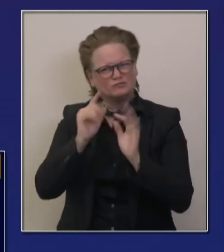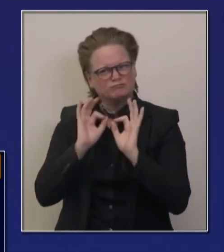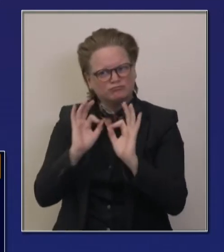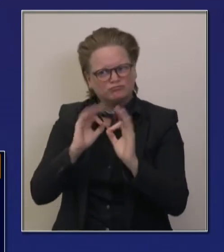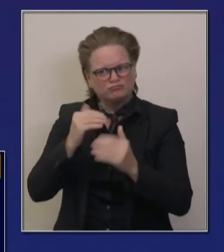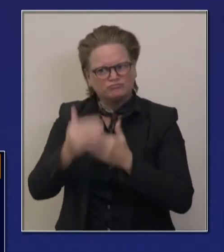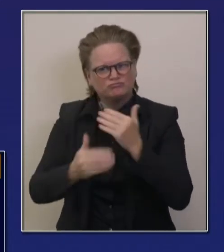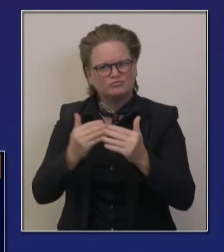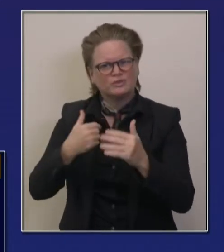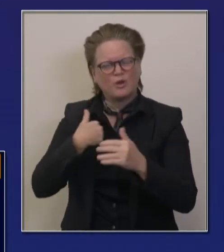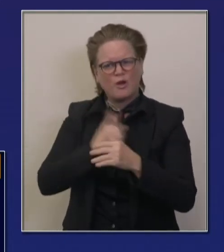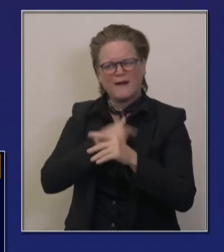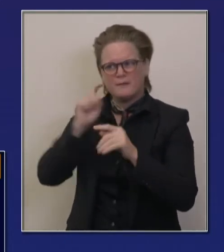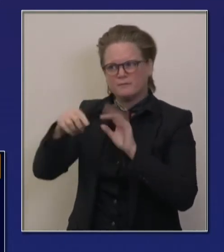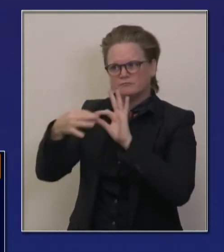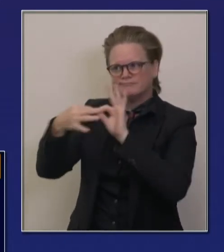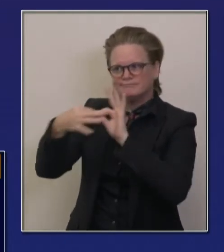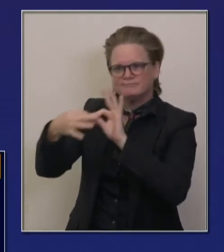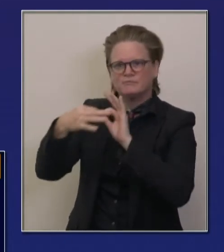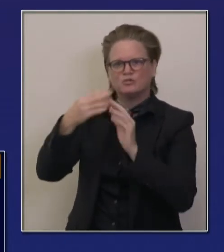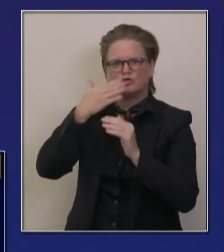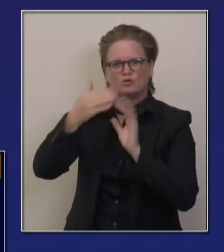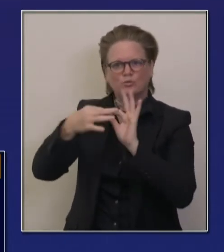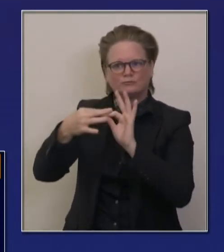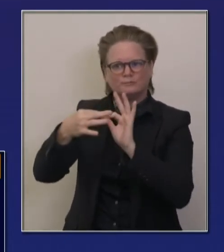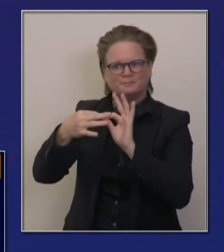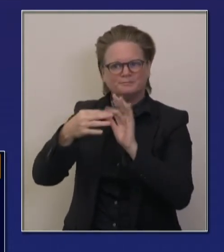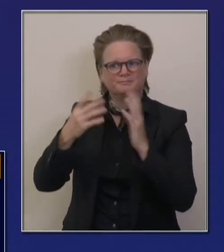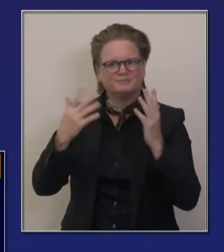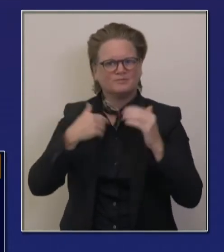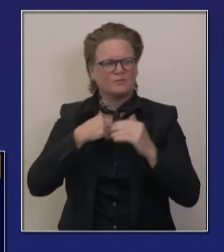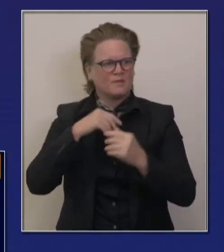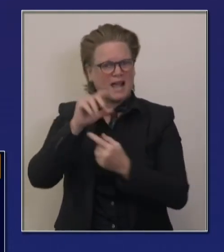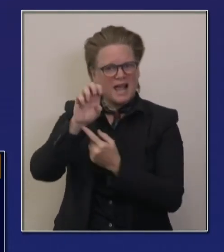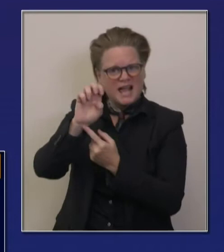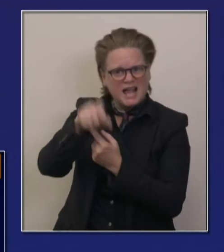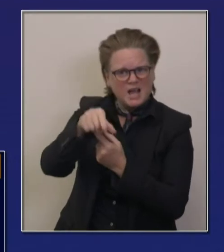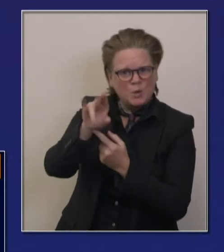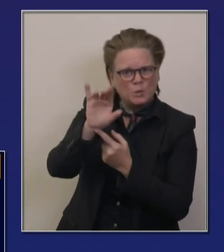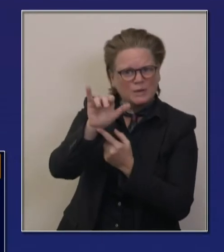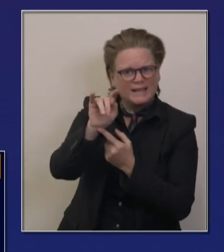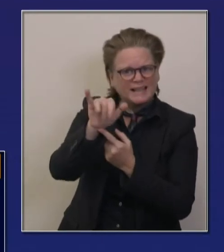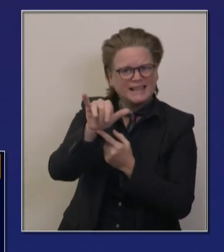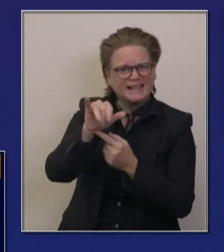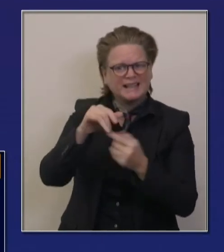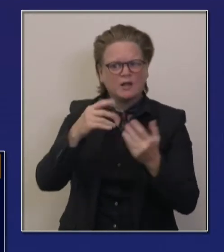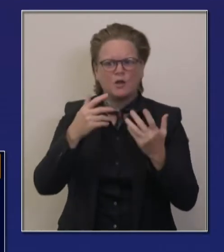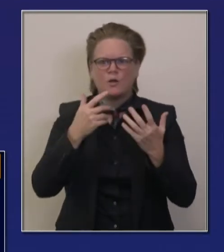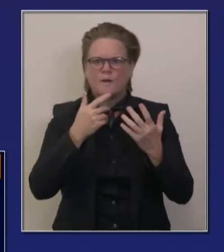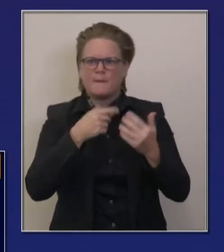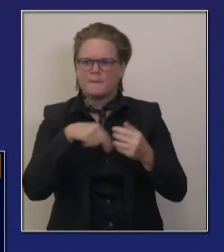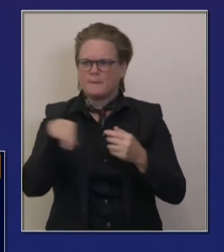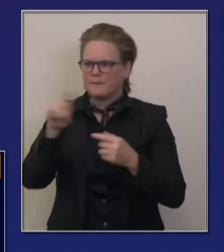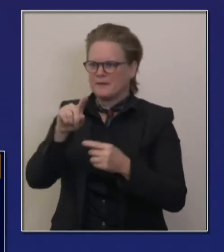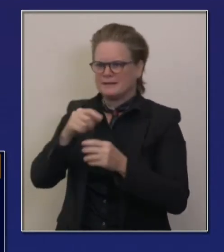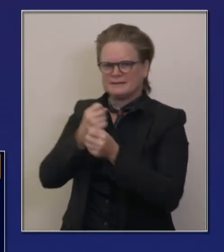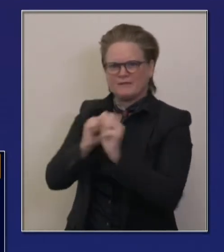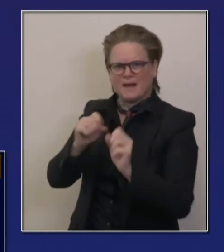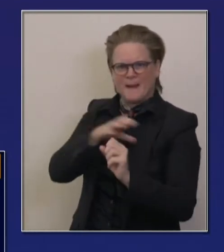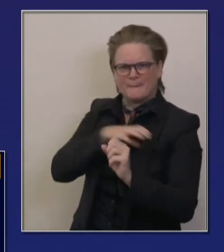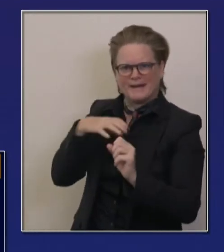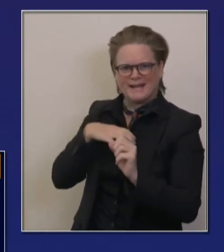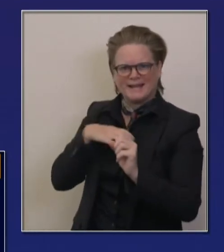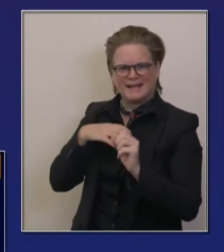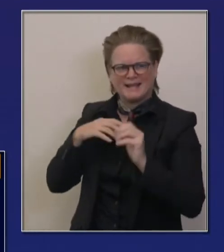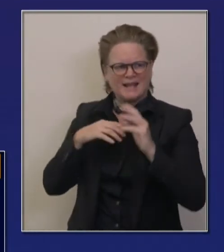and the supplementary work on equity through our community advisory committees and safety through our safety advisory committee, I hope gives